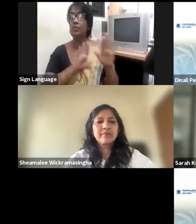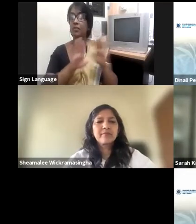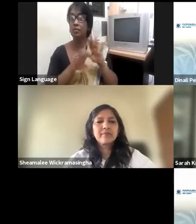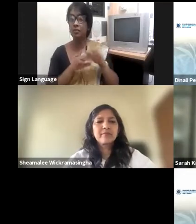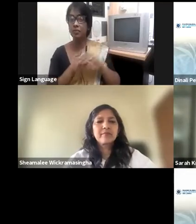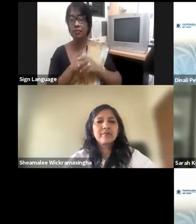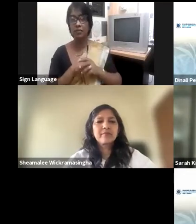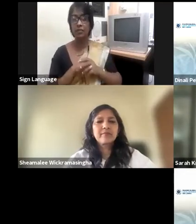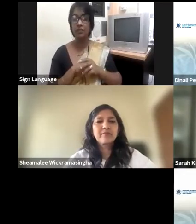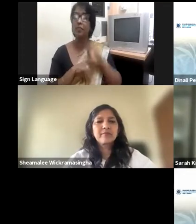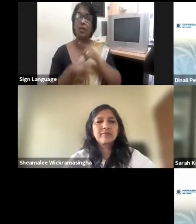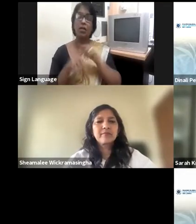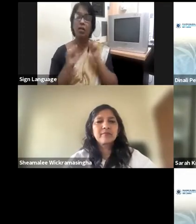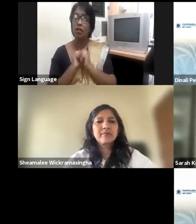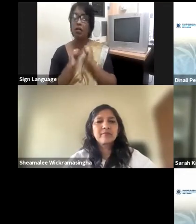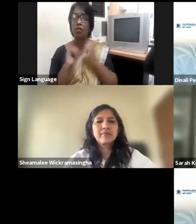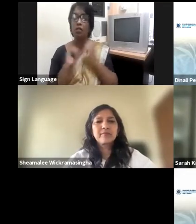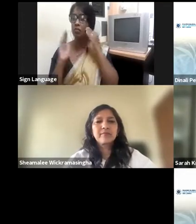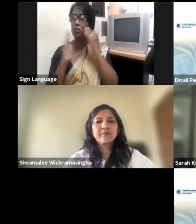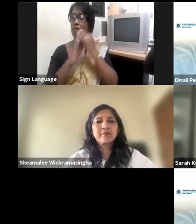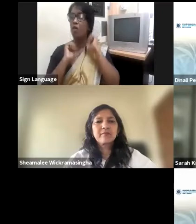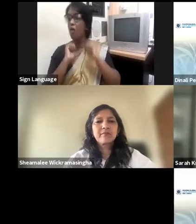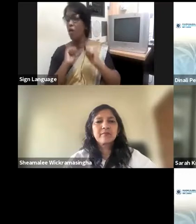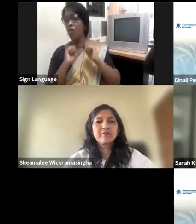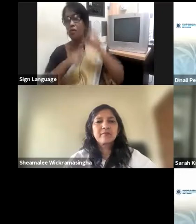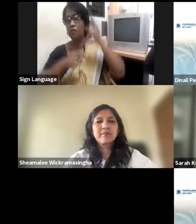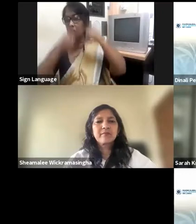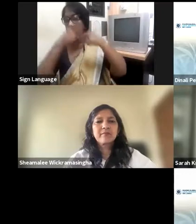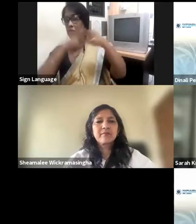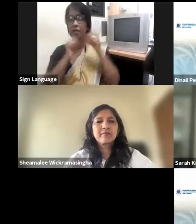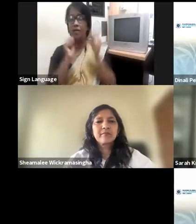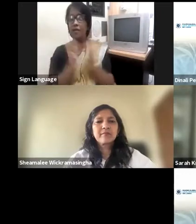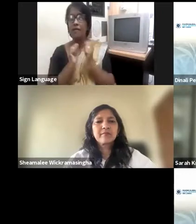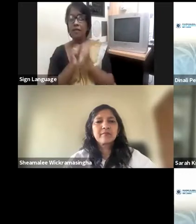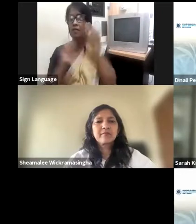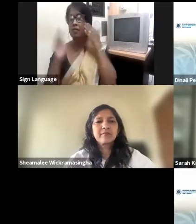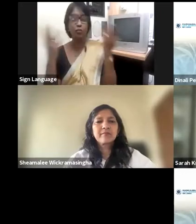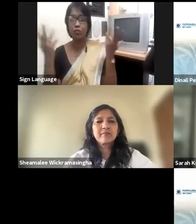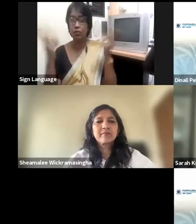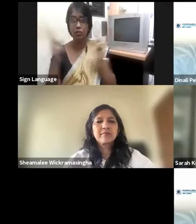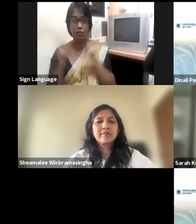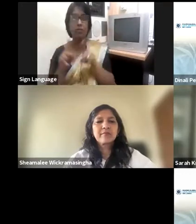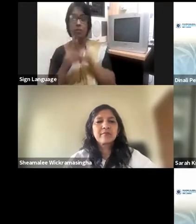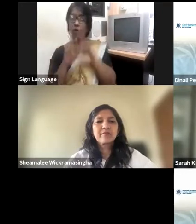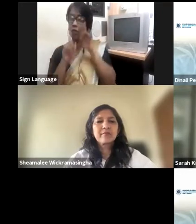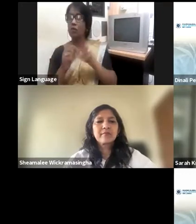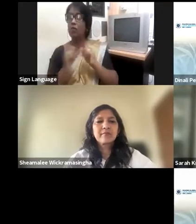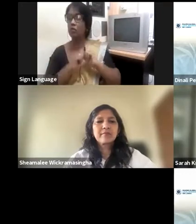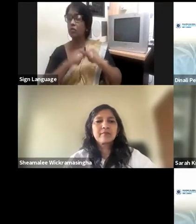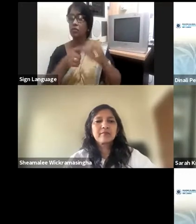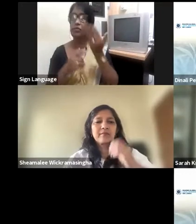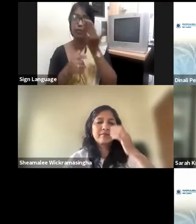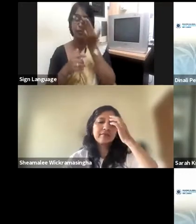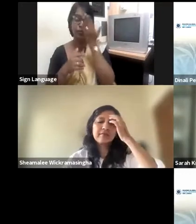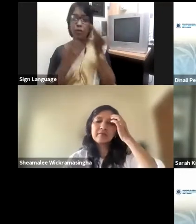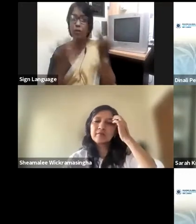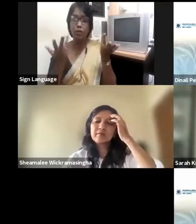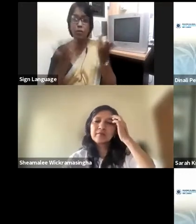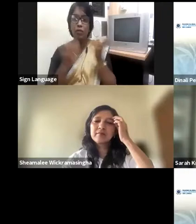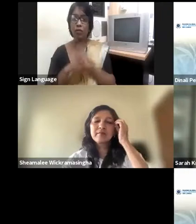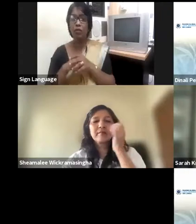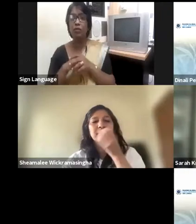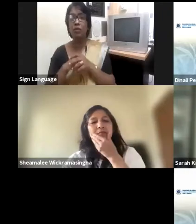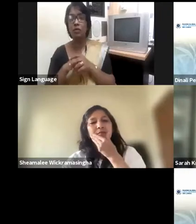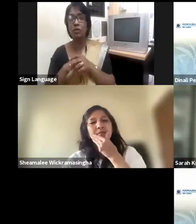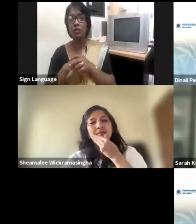key performance indicators that organizations can have to better drive this process? Thank you so much, Janani. It's really an excellent